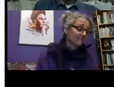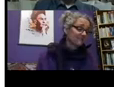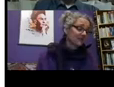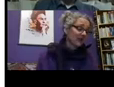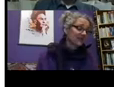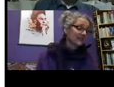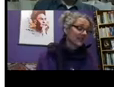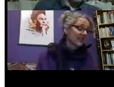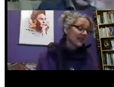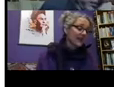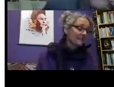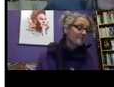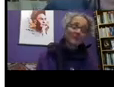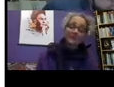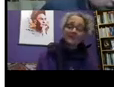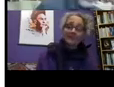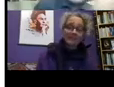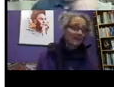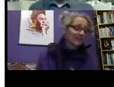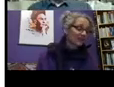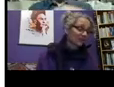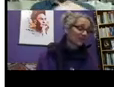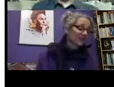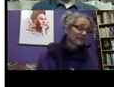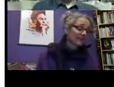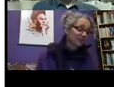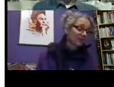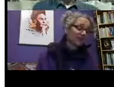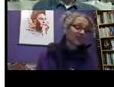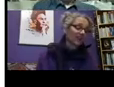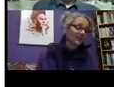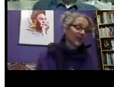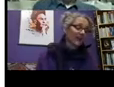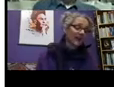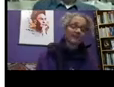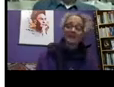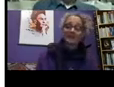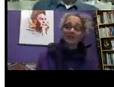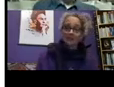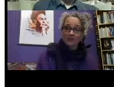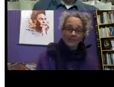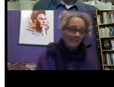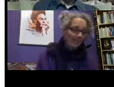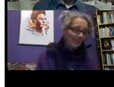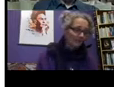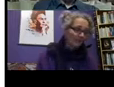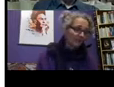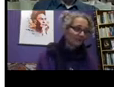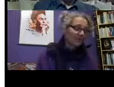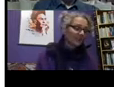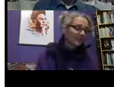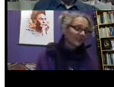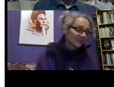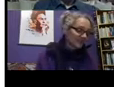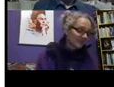travel in many ways. And but within the disability strategy, there is nothing about how that is going to be improved.